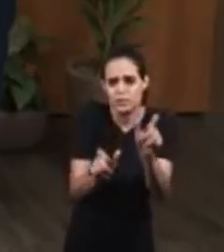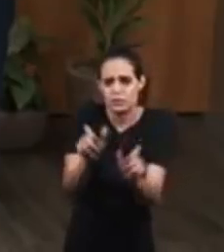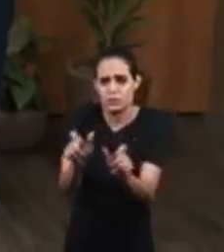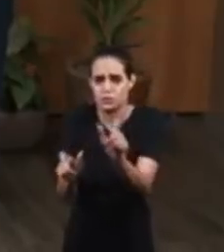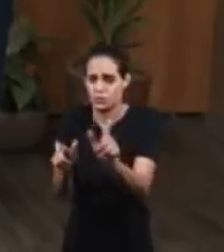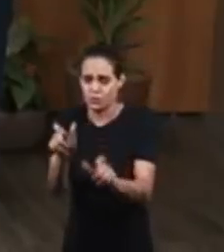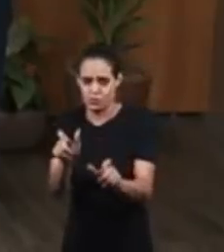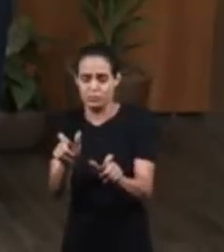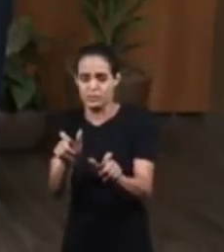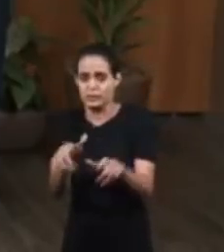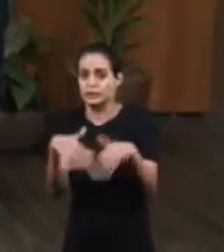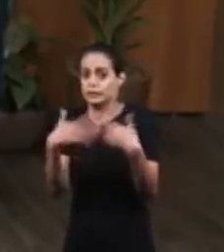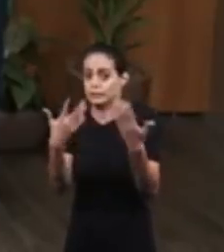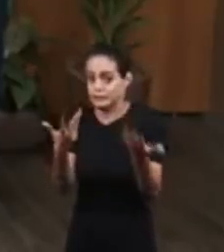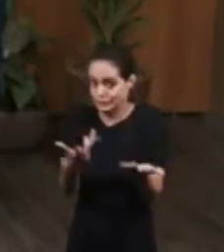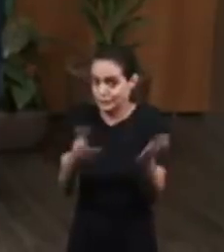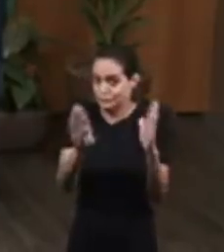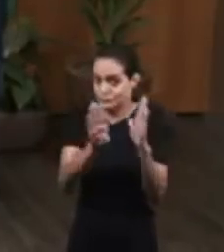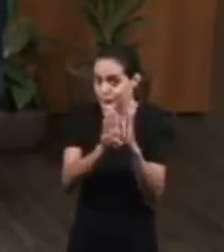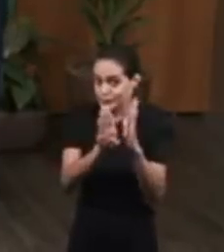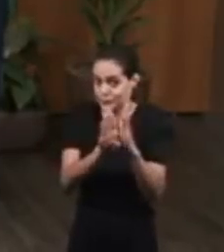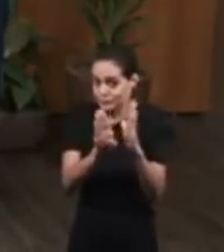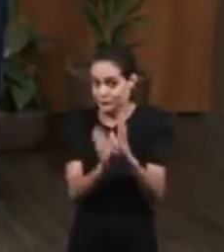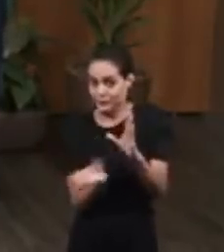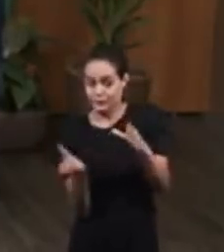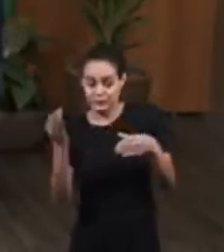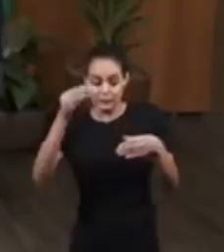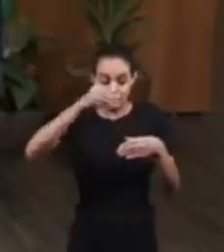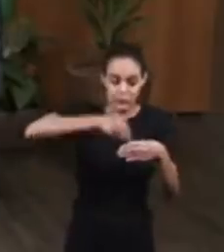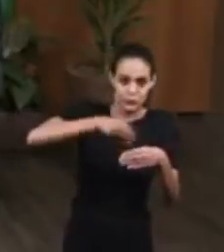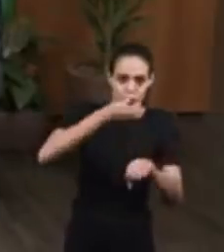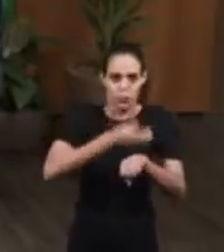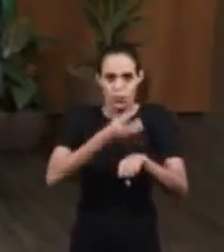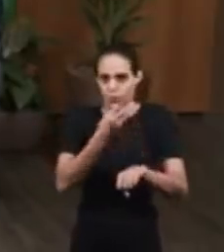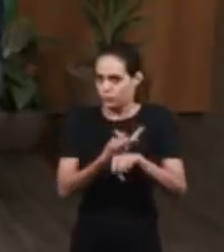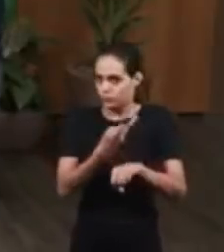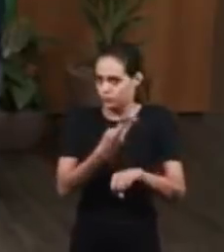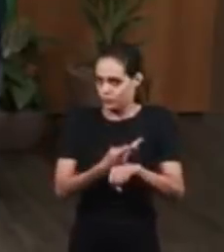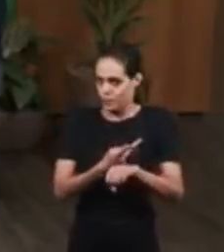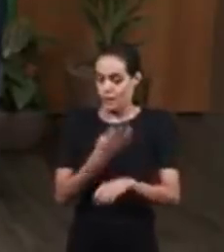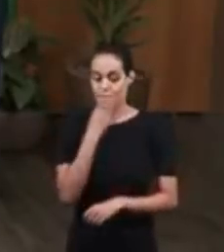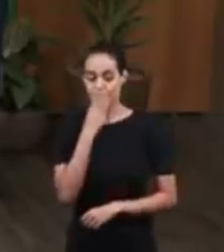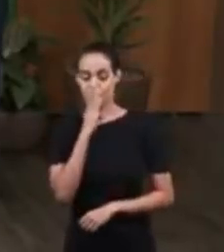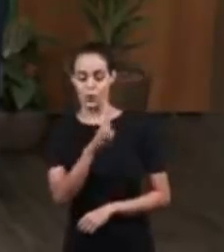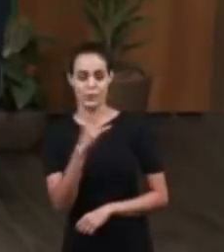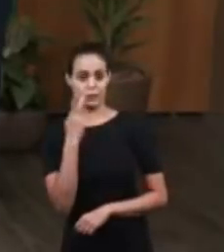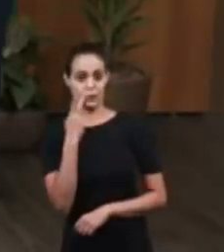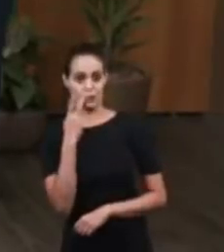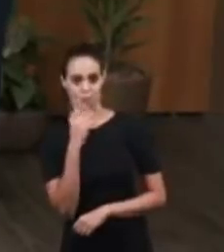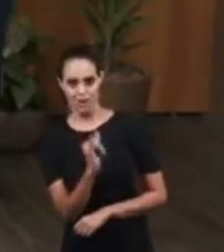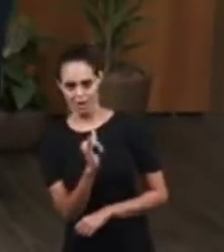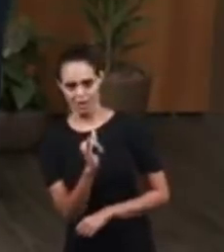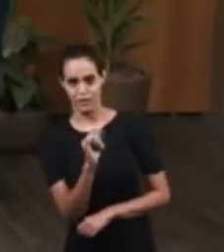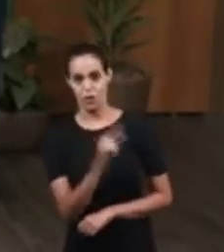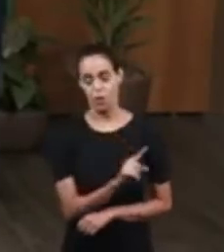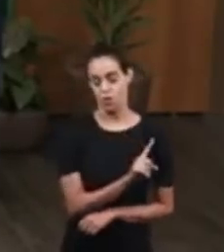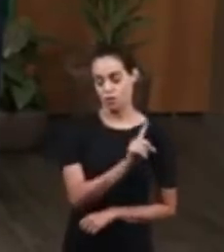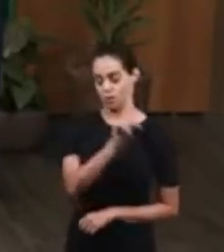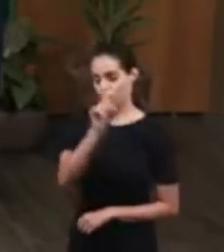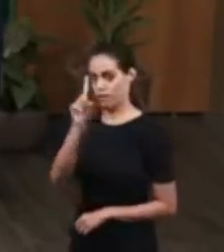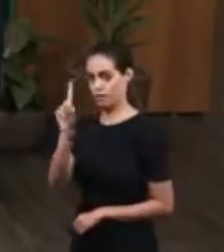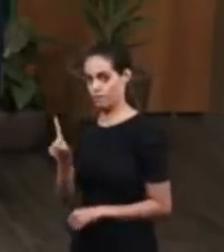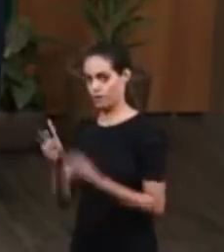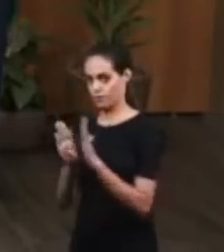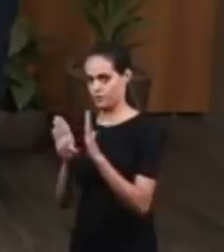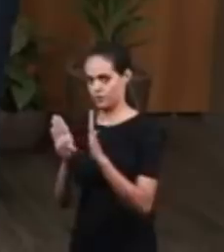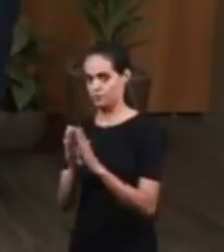cup was found. He was speaking of Benjamin, the youngest. He who was promised to be taken back to his father